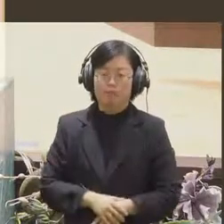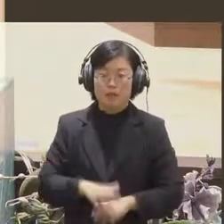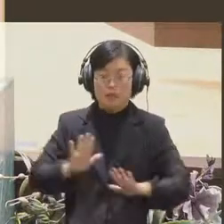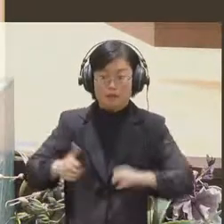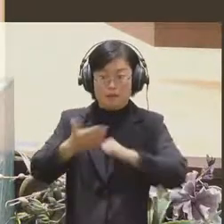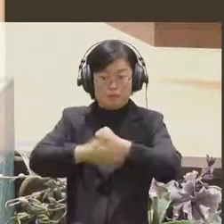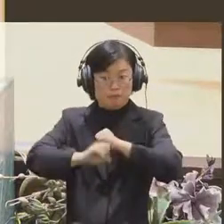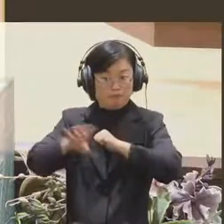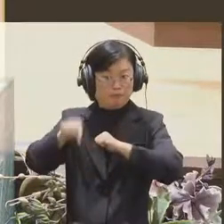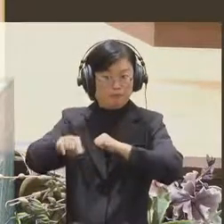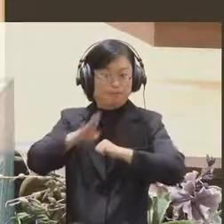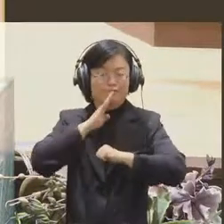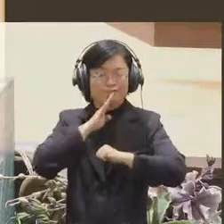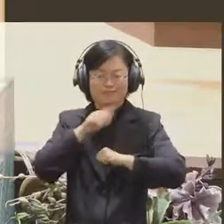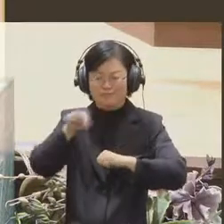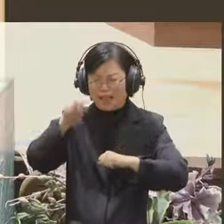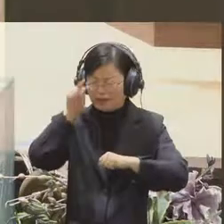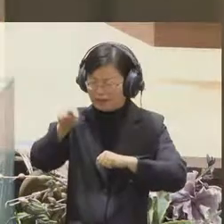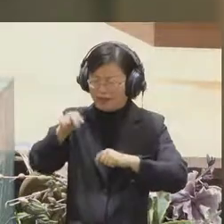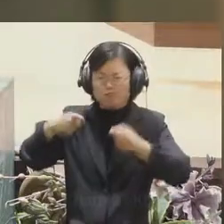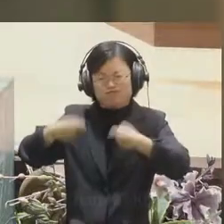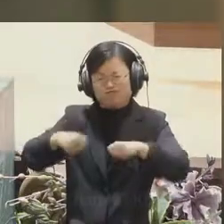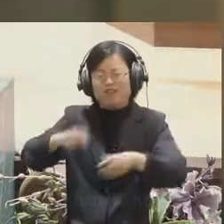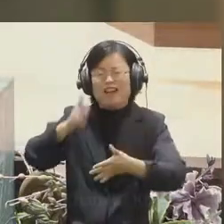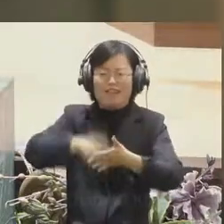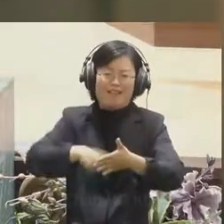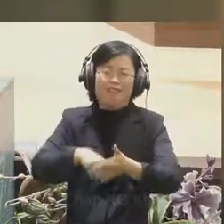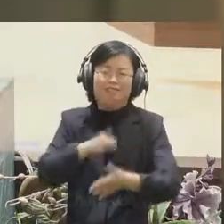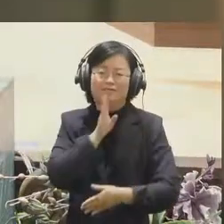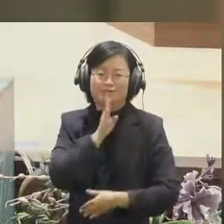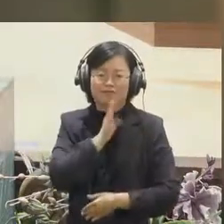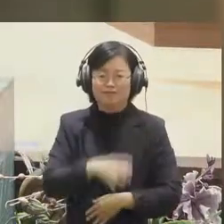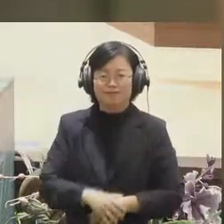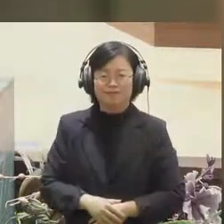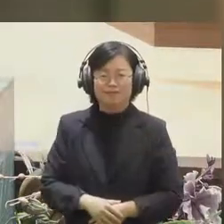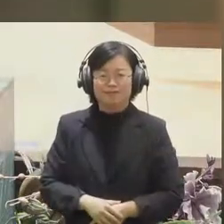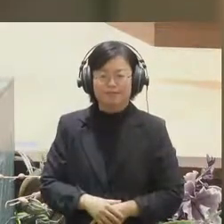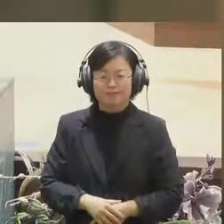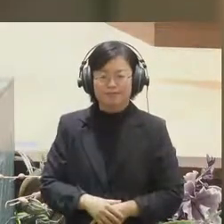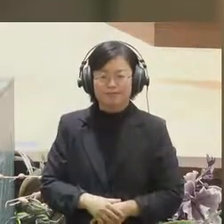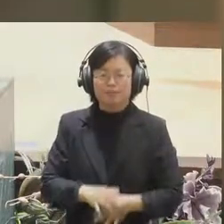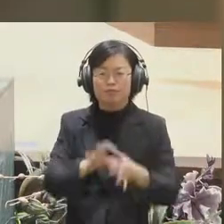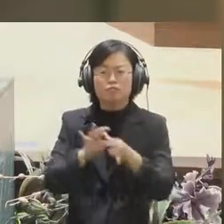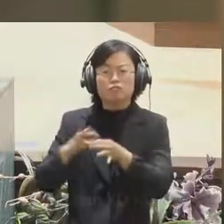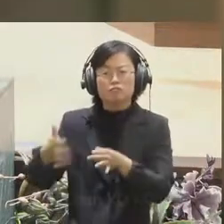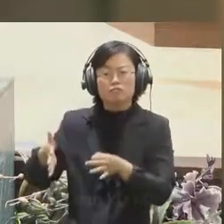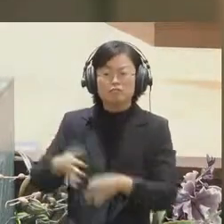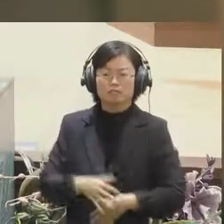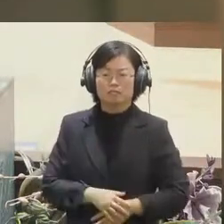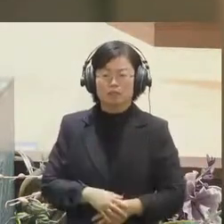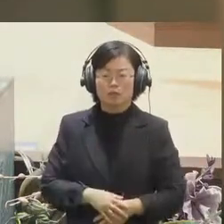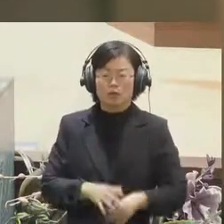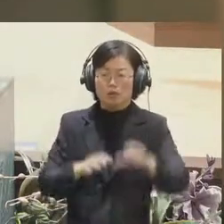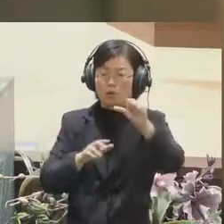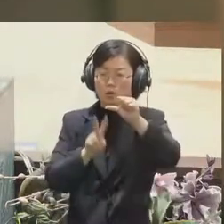's pretty simple, right? Because Yamaha didn't have the positive cases until March 23.